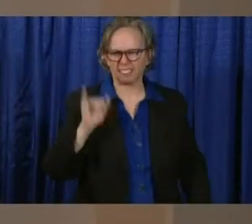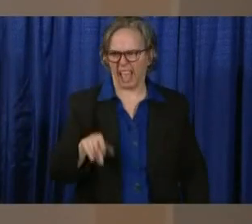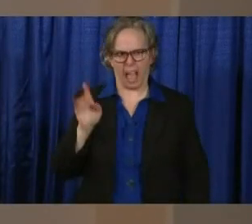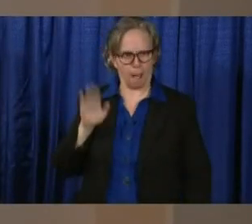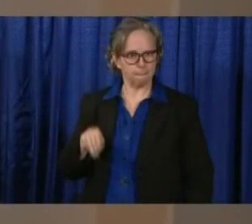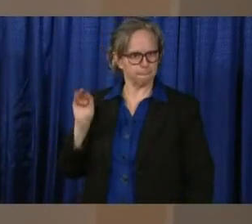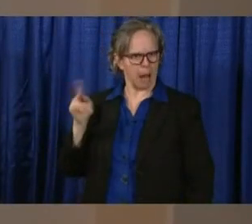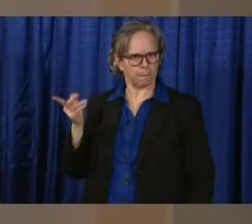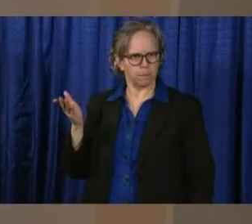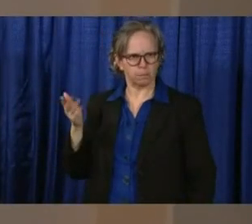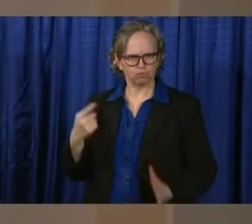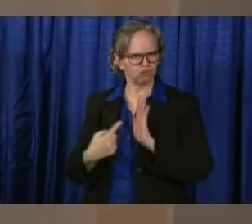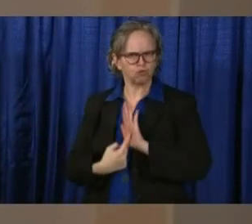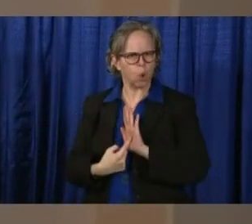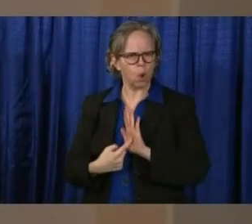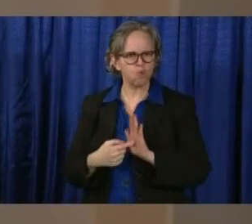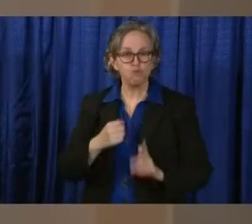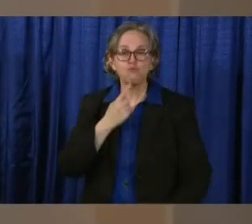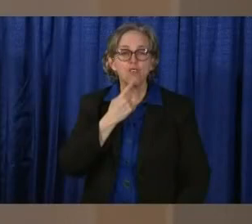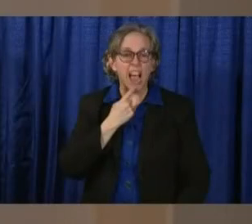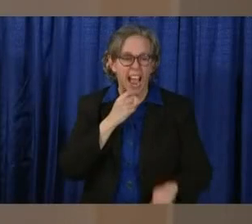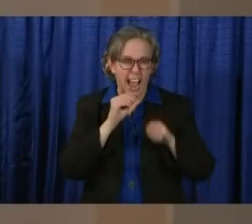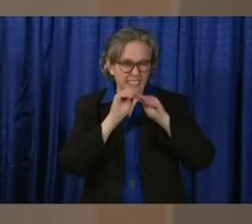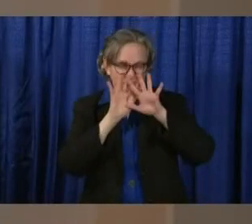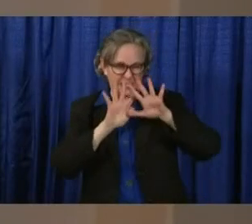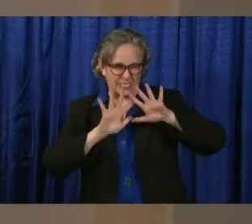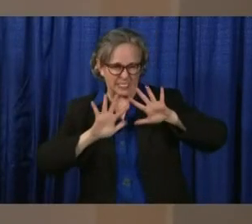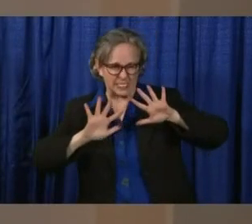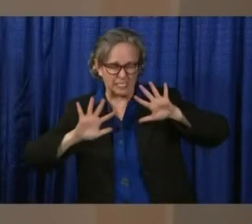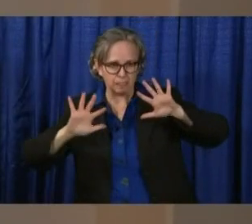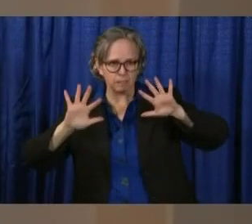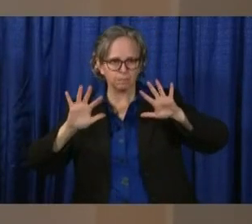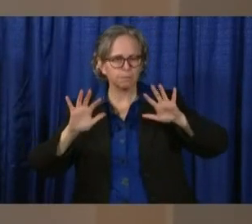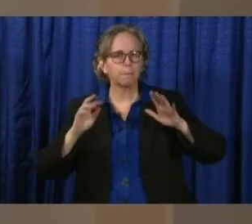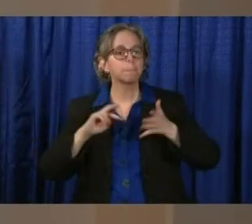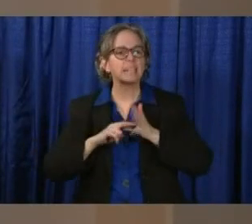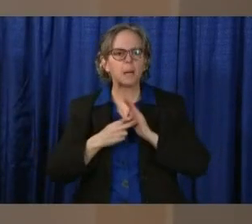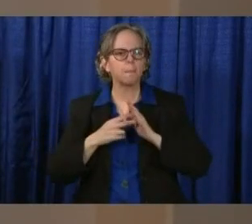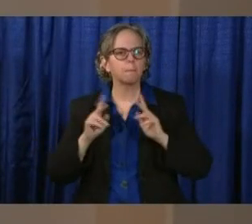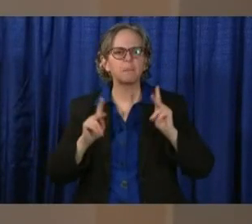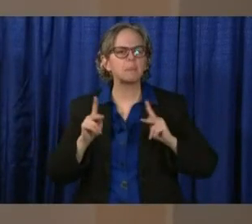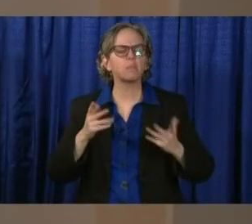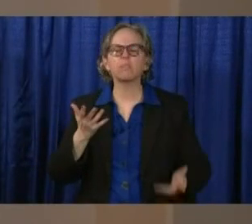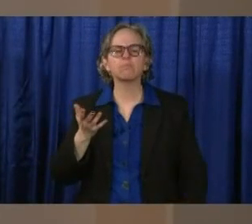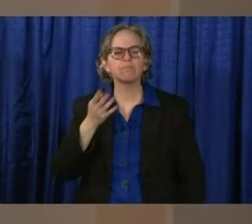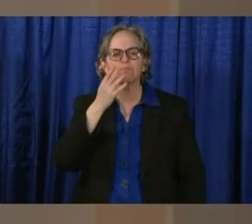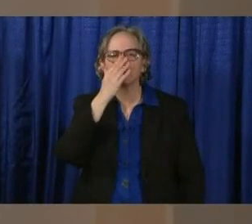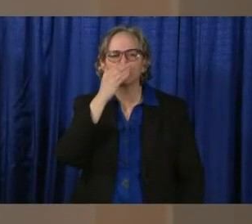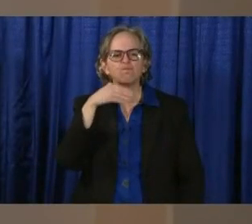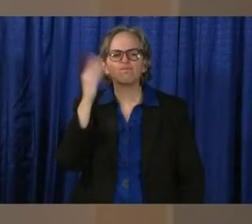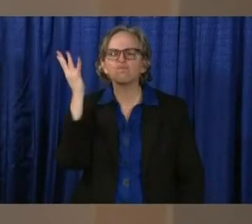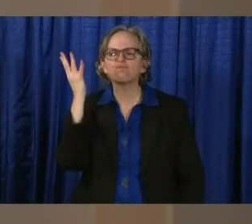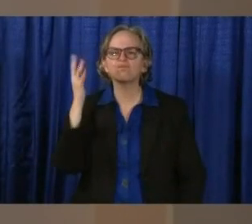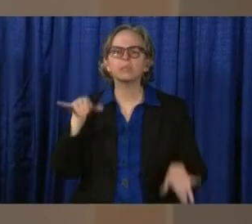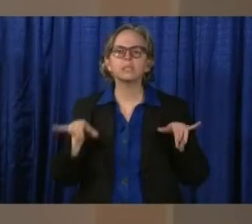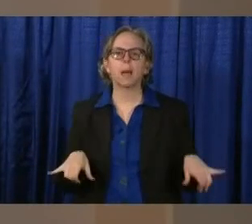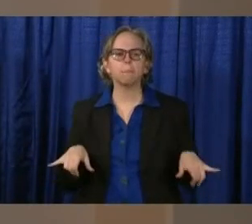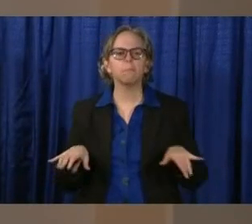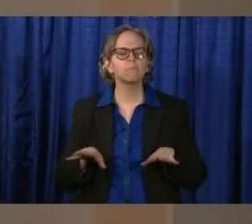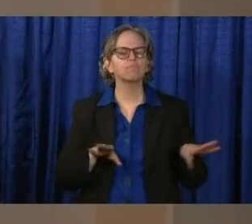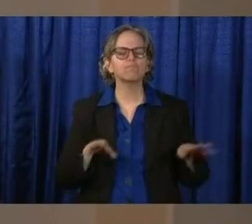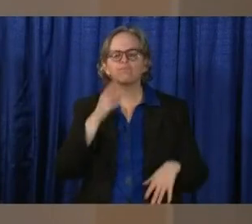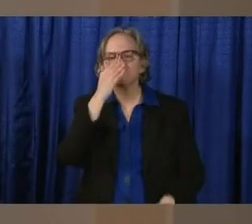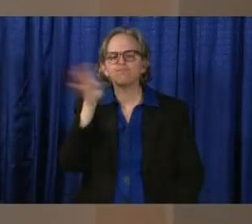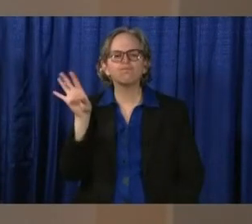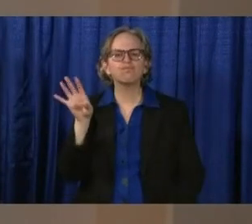the red indicates that people haven't made any real travel restrictions since the